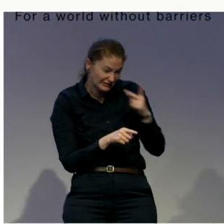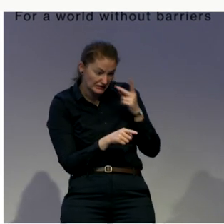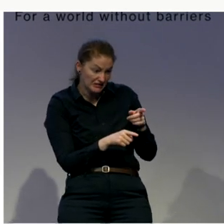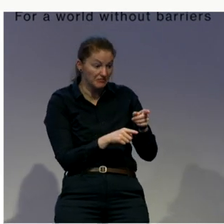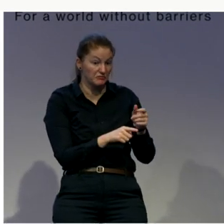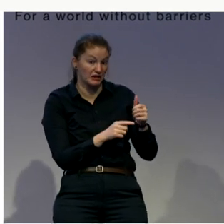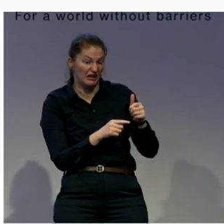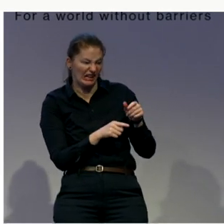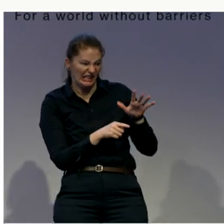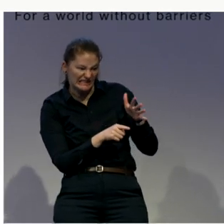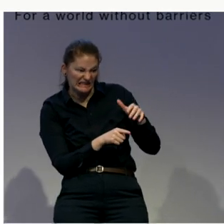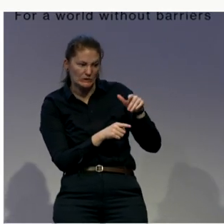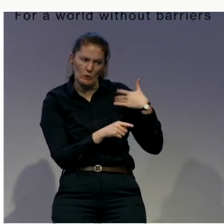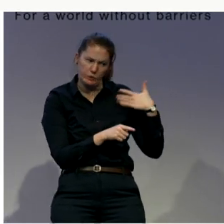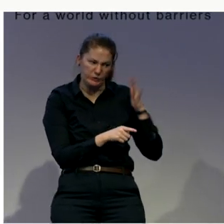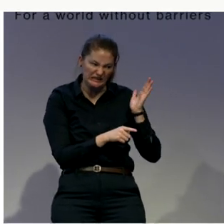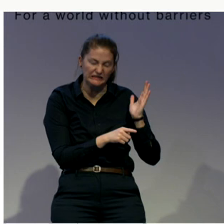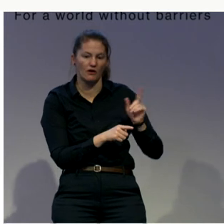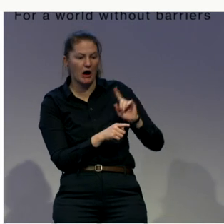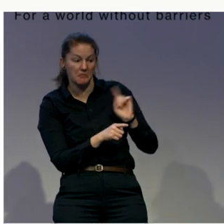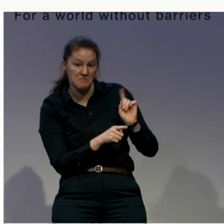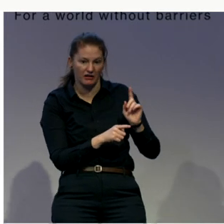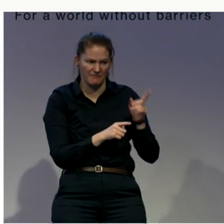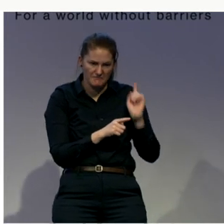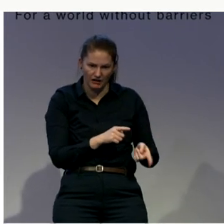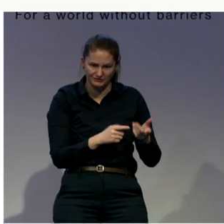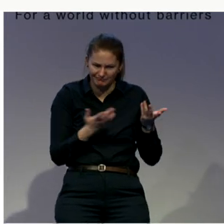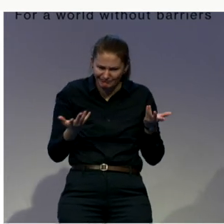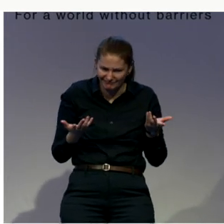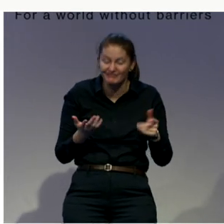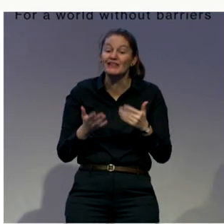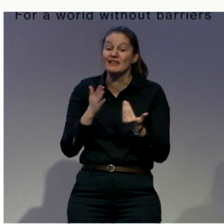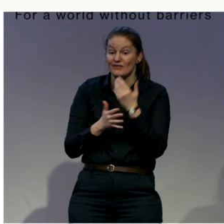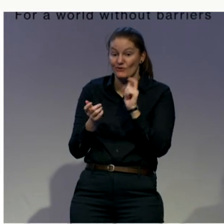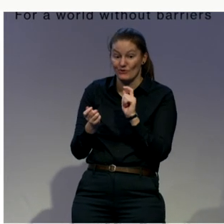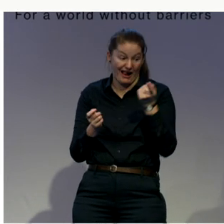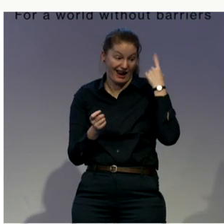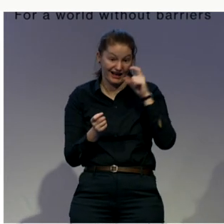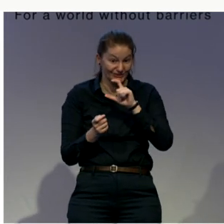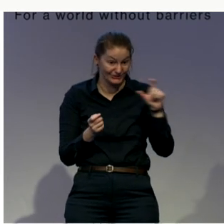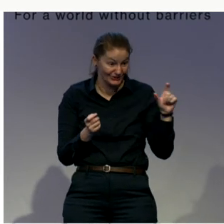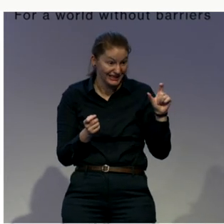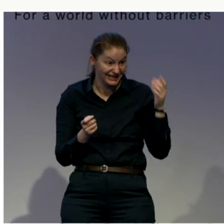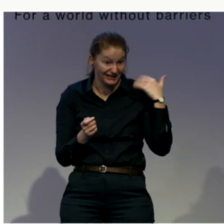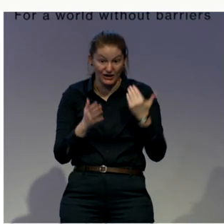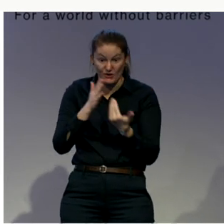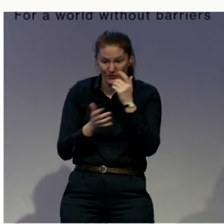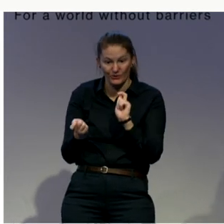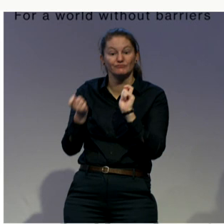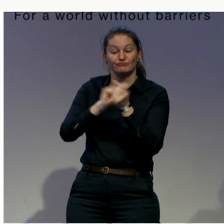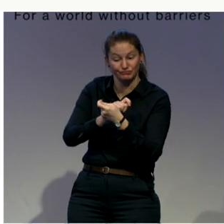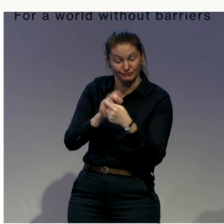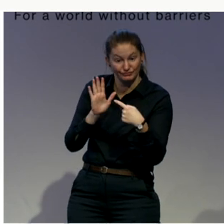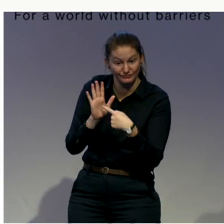But now, there was a recent reform that was passed just last week that established automatic pretrial detention for